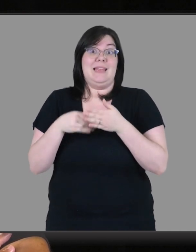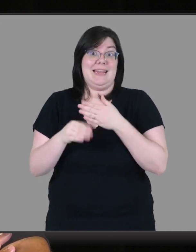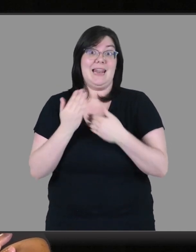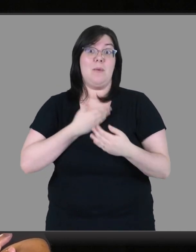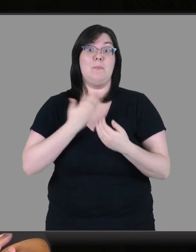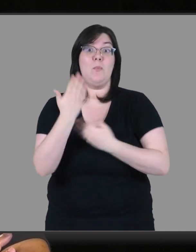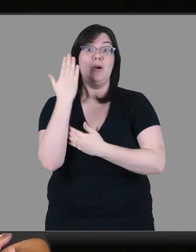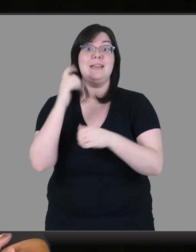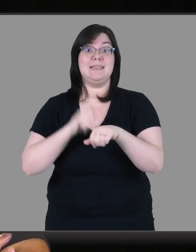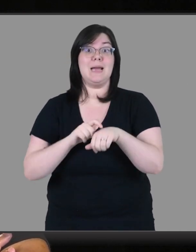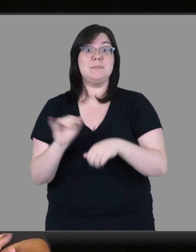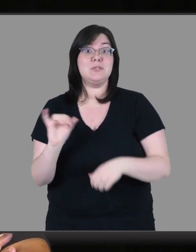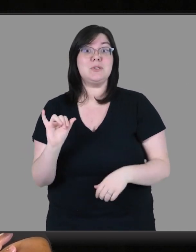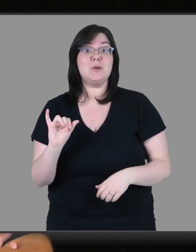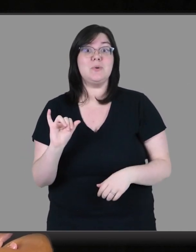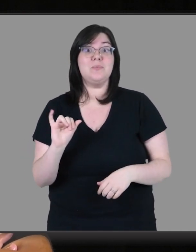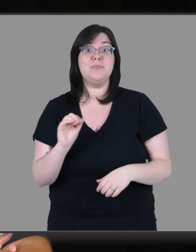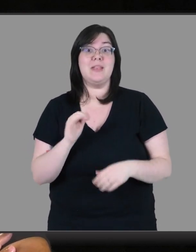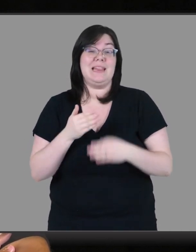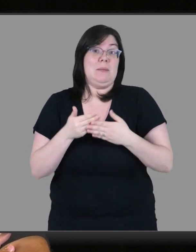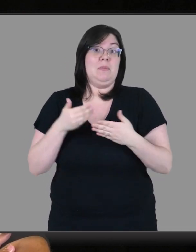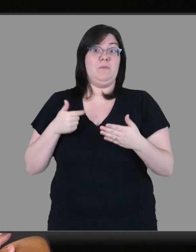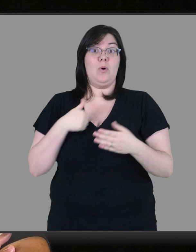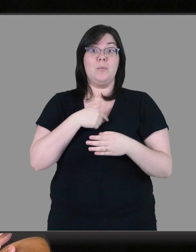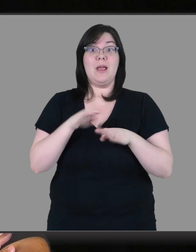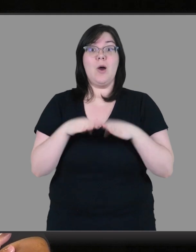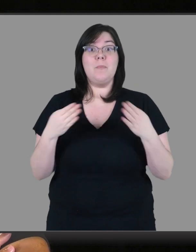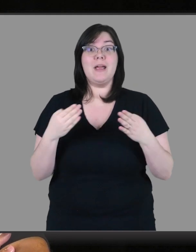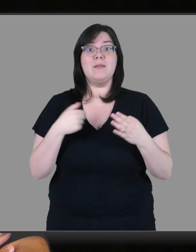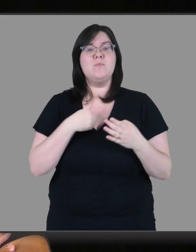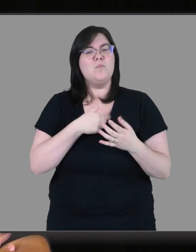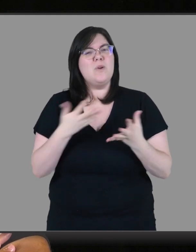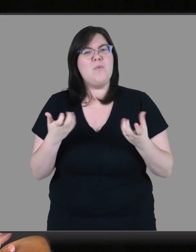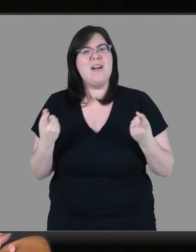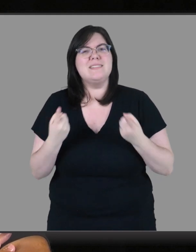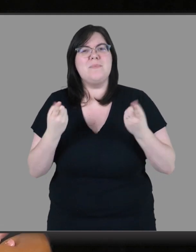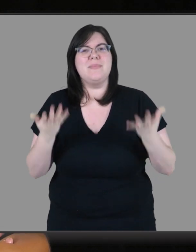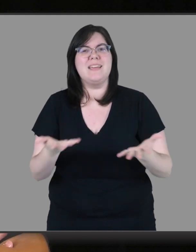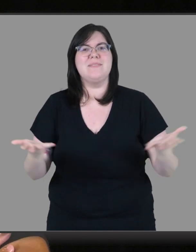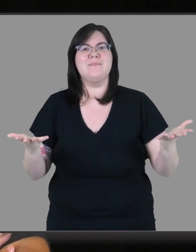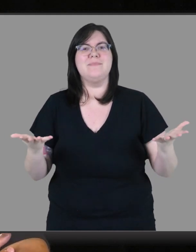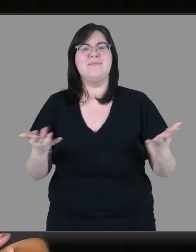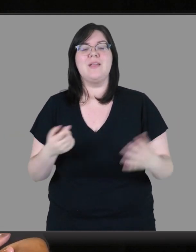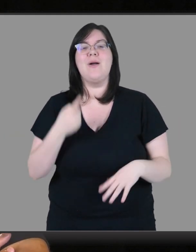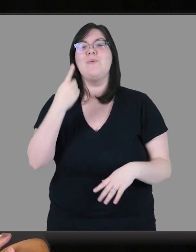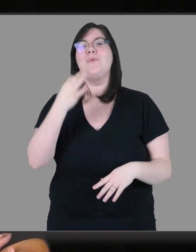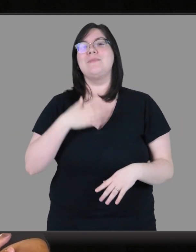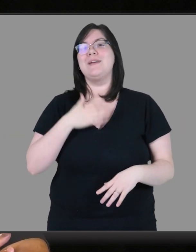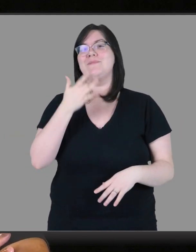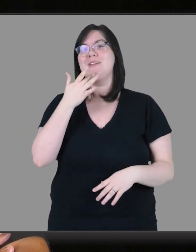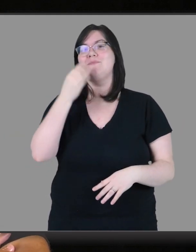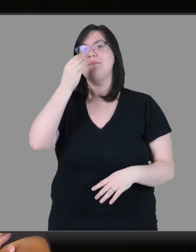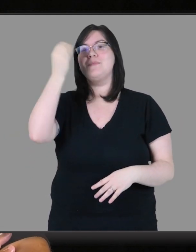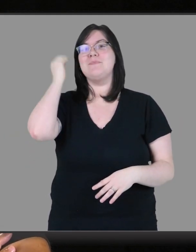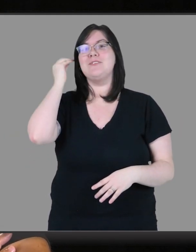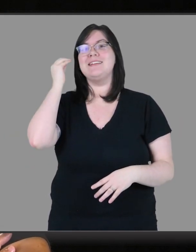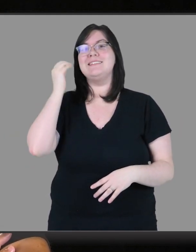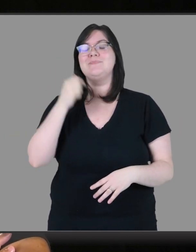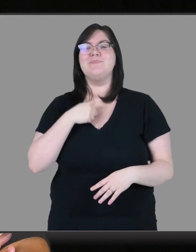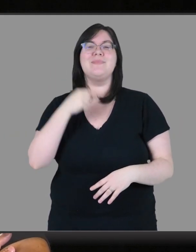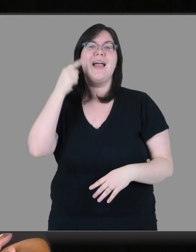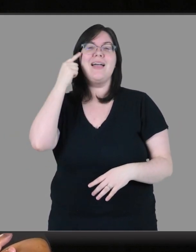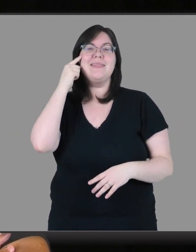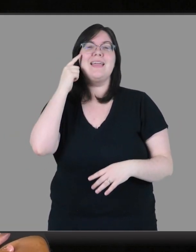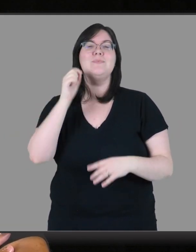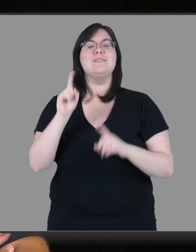opened, we'd want to have stuff. One of my favorite memories is, I think it was like